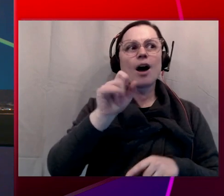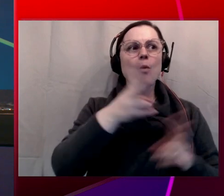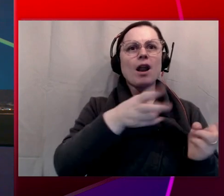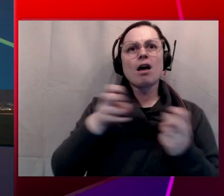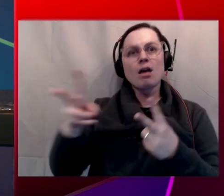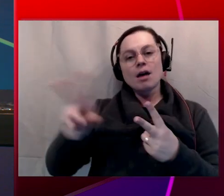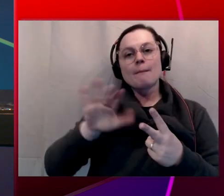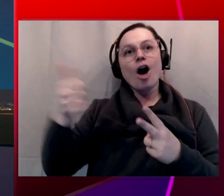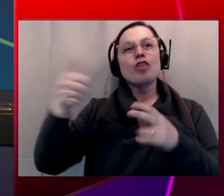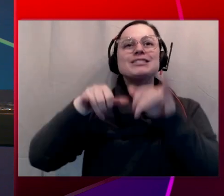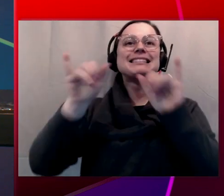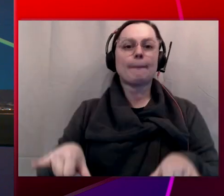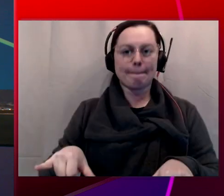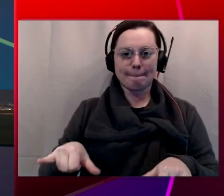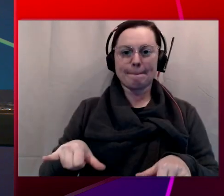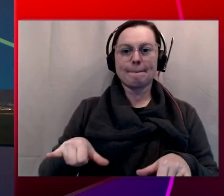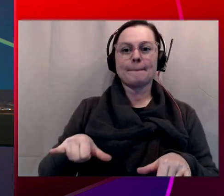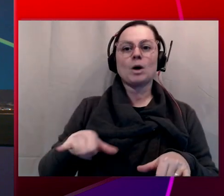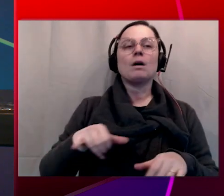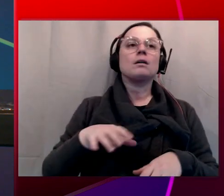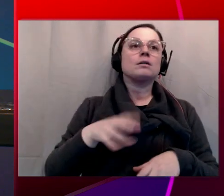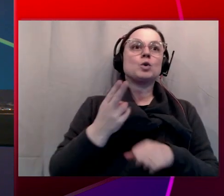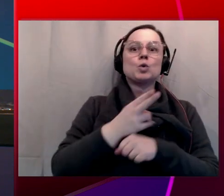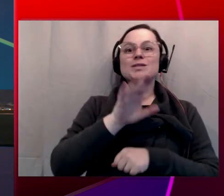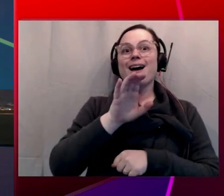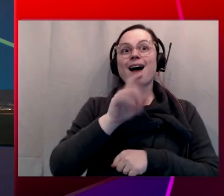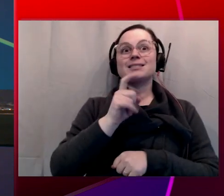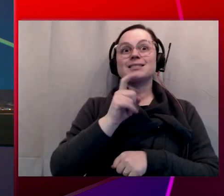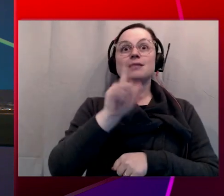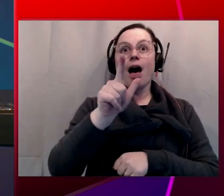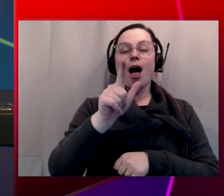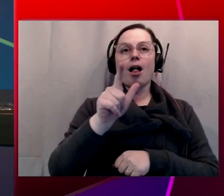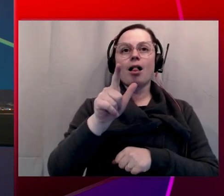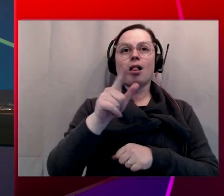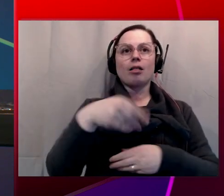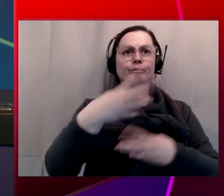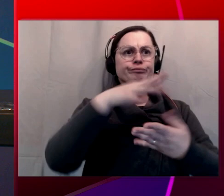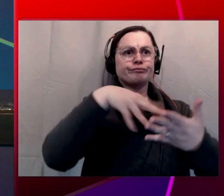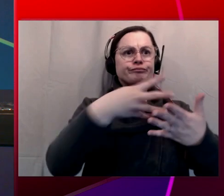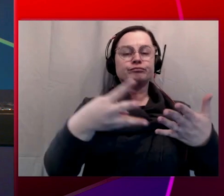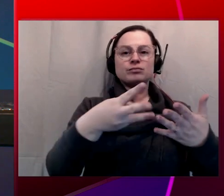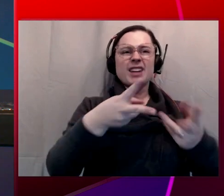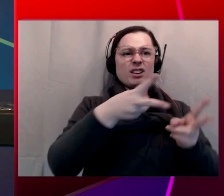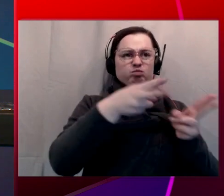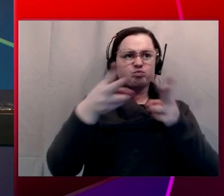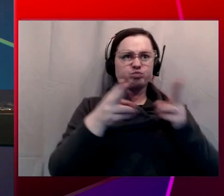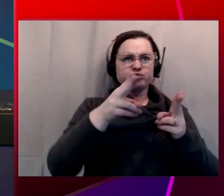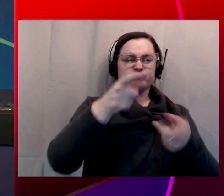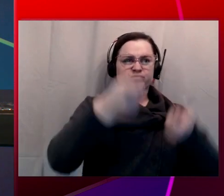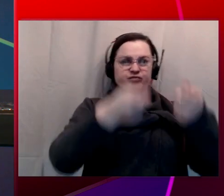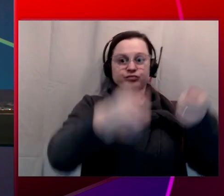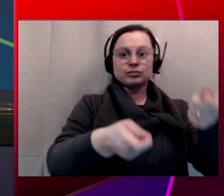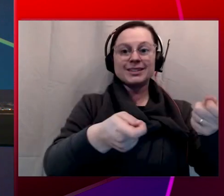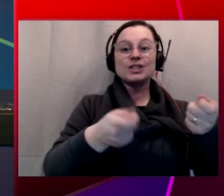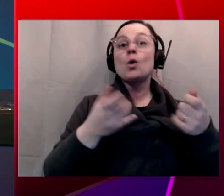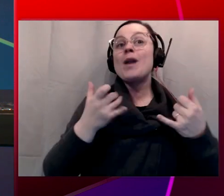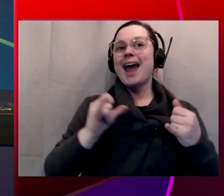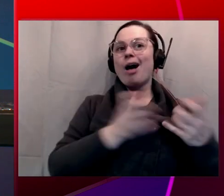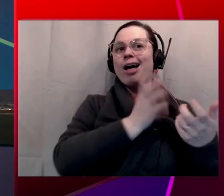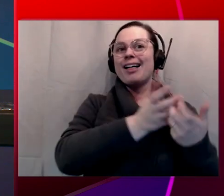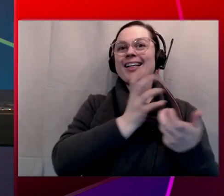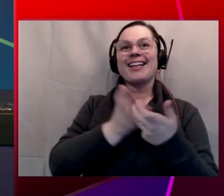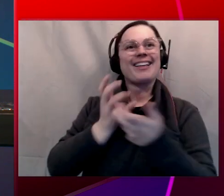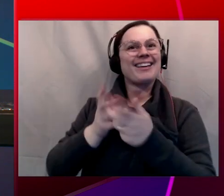I can pull it up in Excel and then slice and dice it. So we're able to now cater to those needs as well.